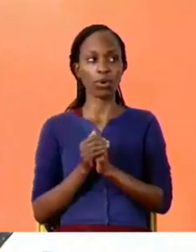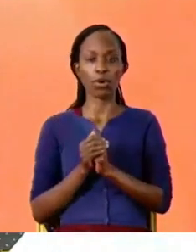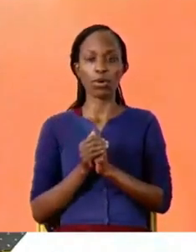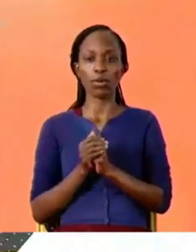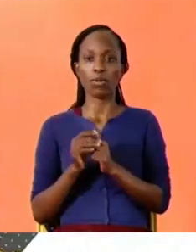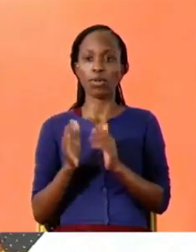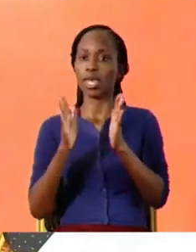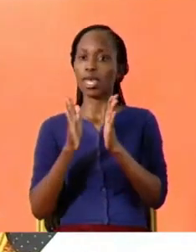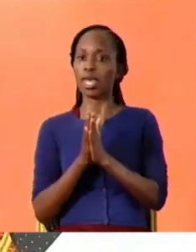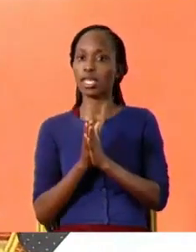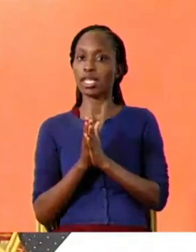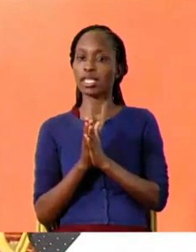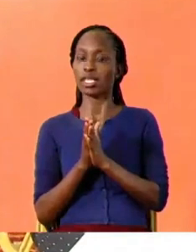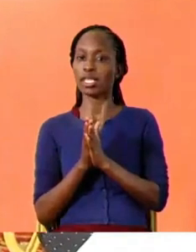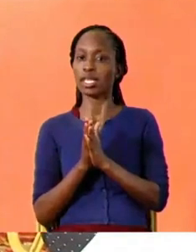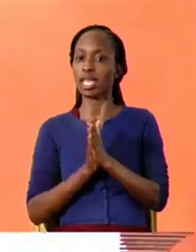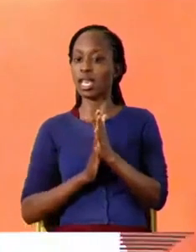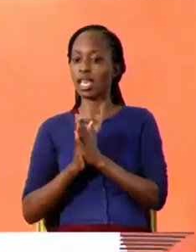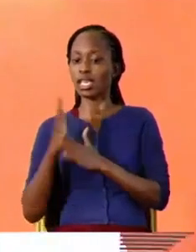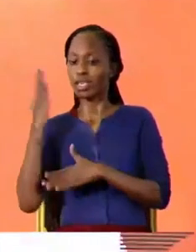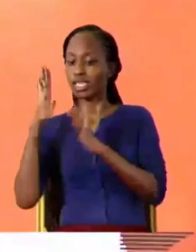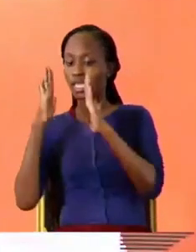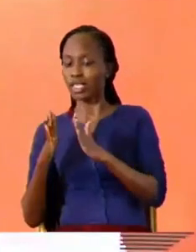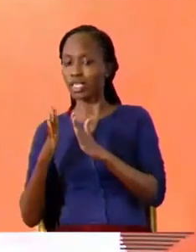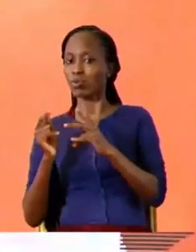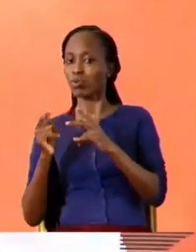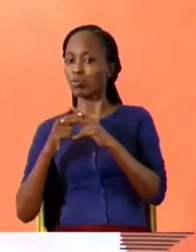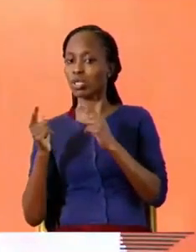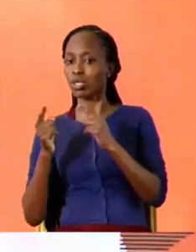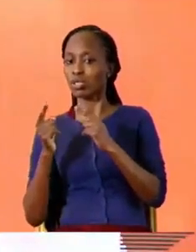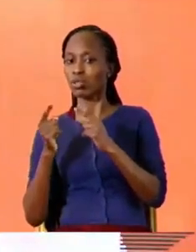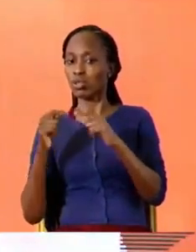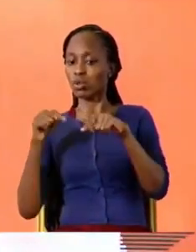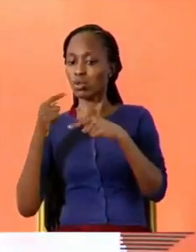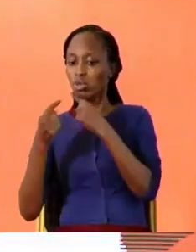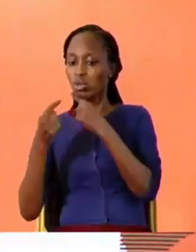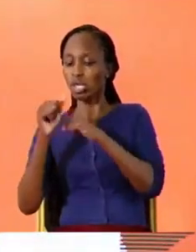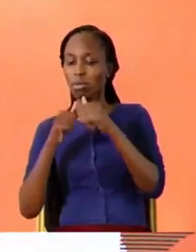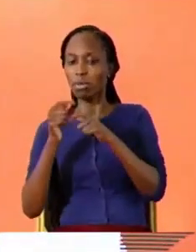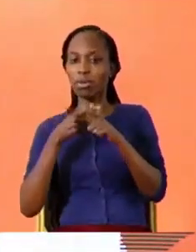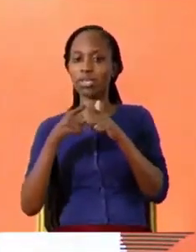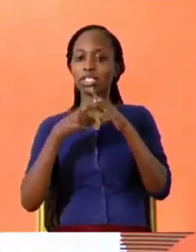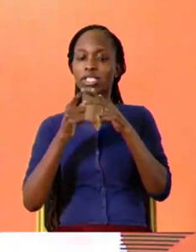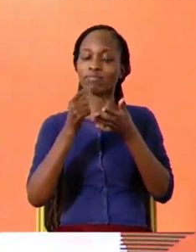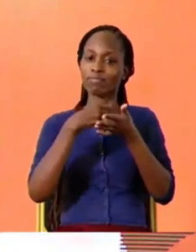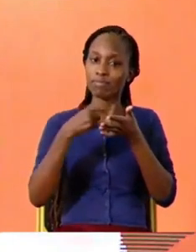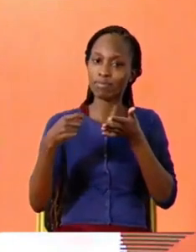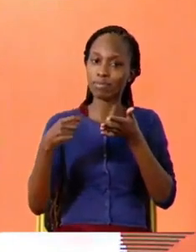and I'm wondering talk about what and he's writing on the board and this